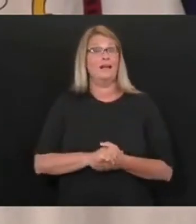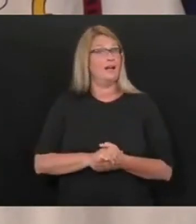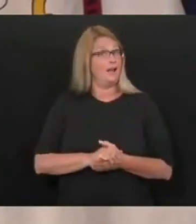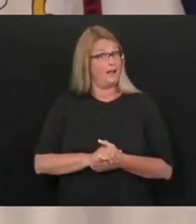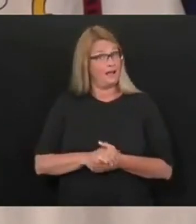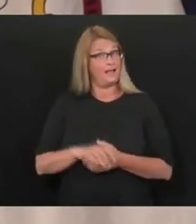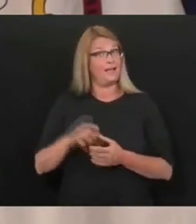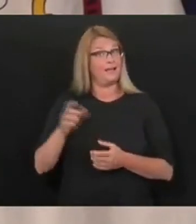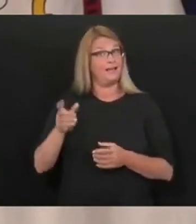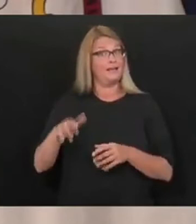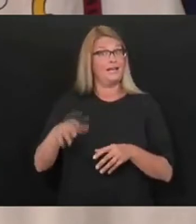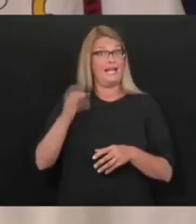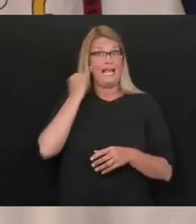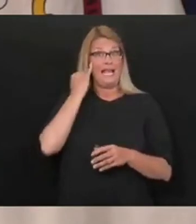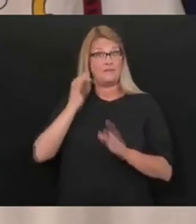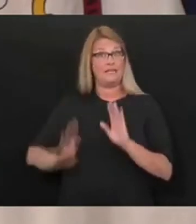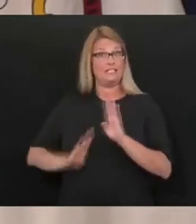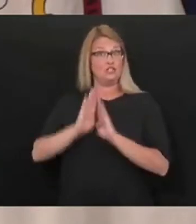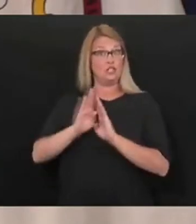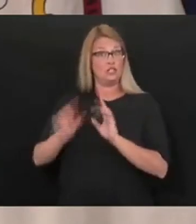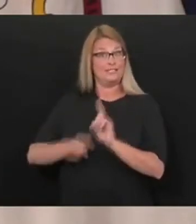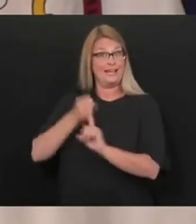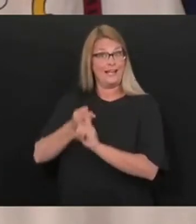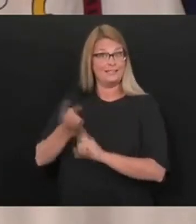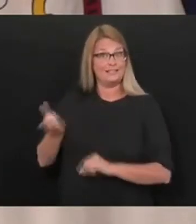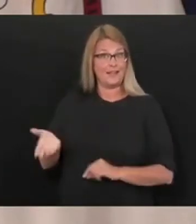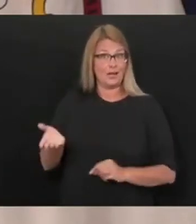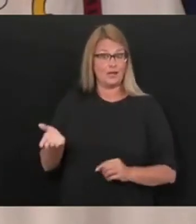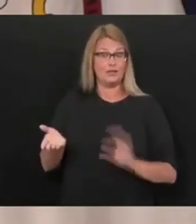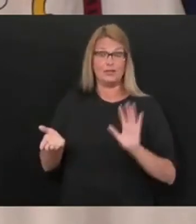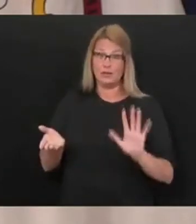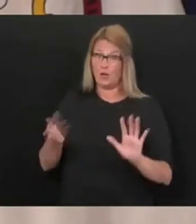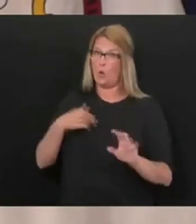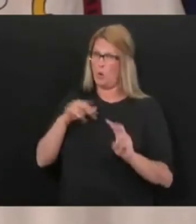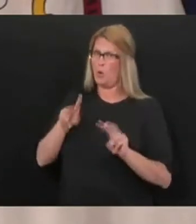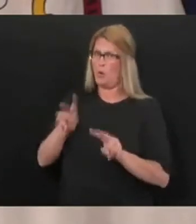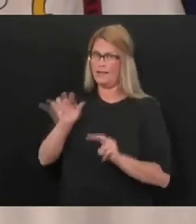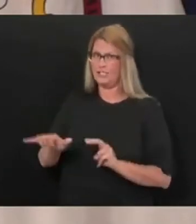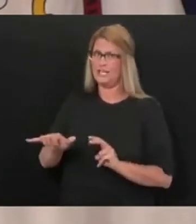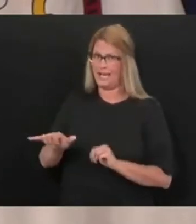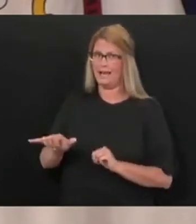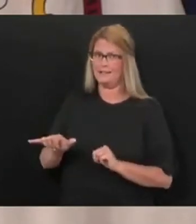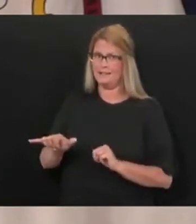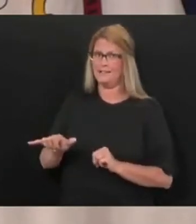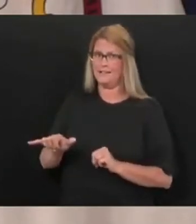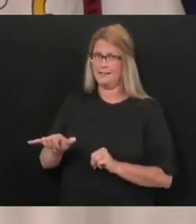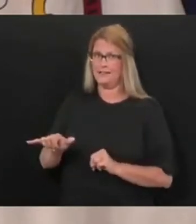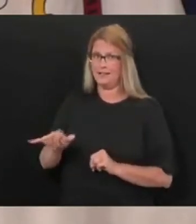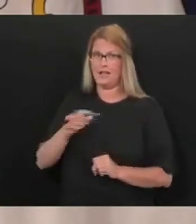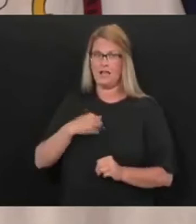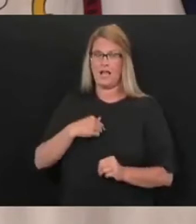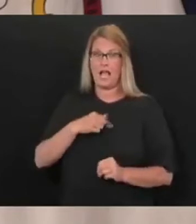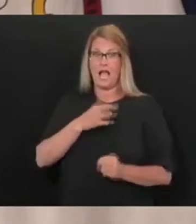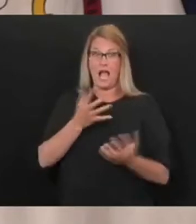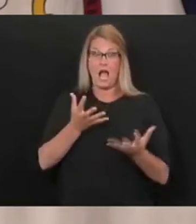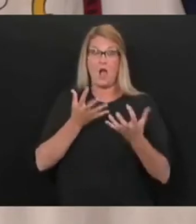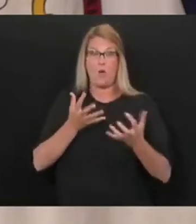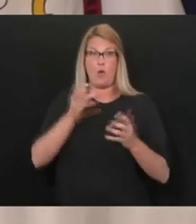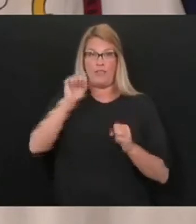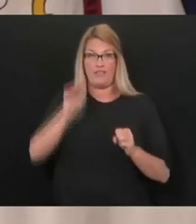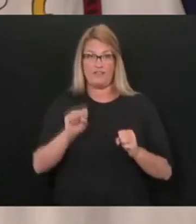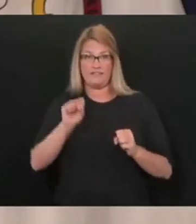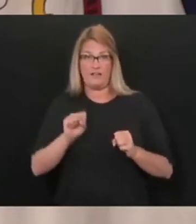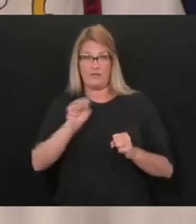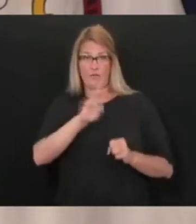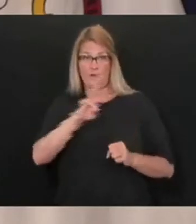handle a surge type situation. We're watching. We're want our southern counties to, I